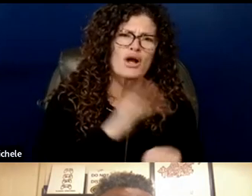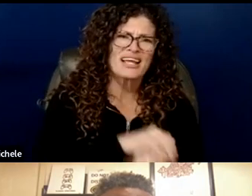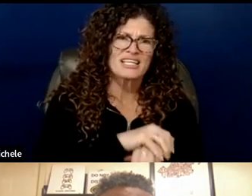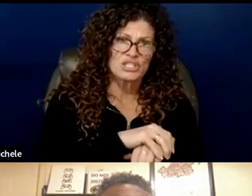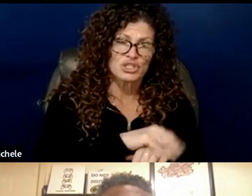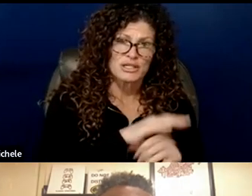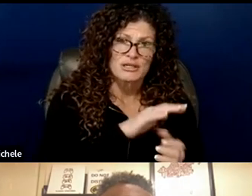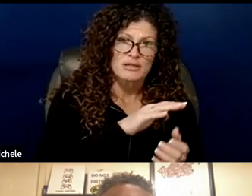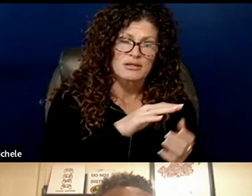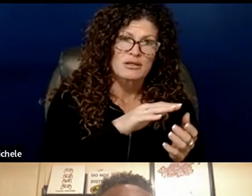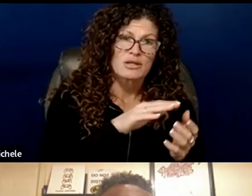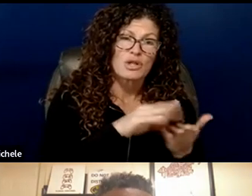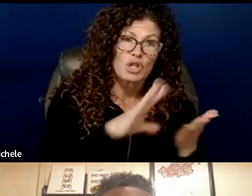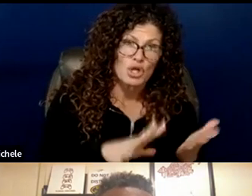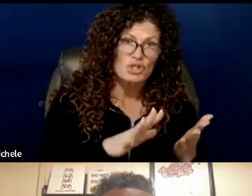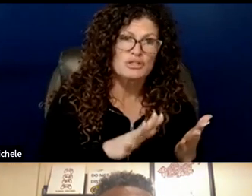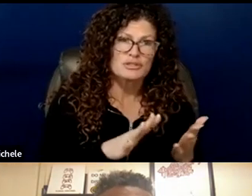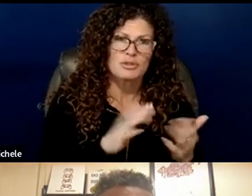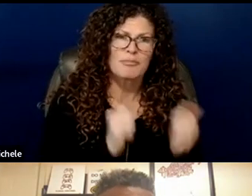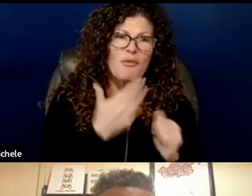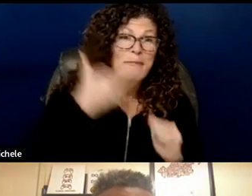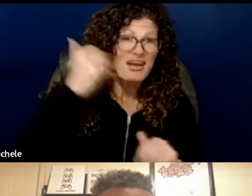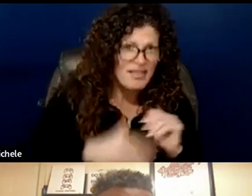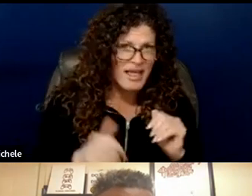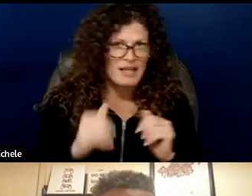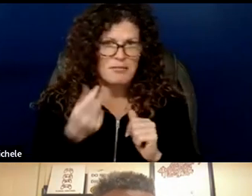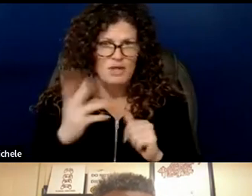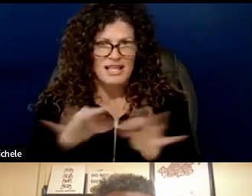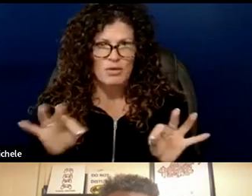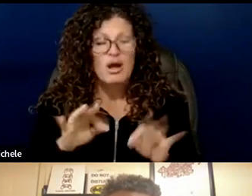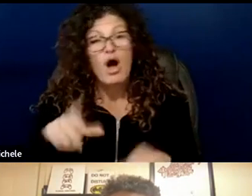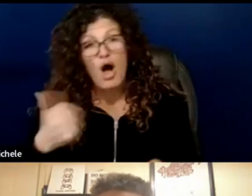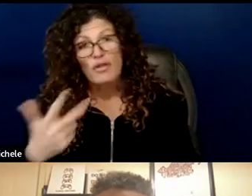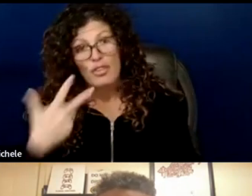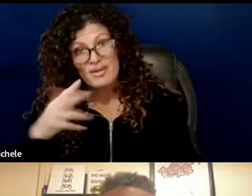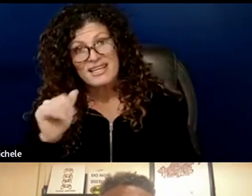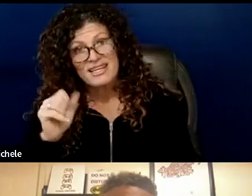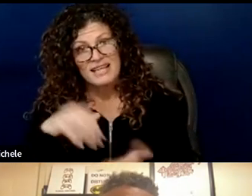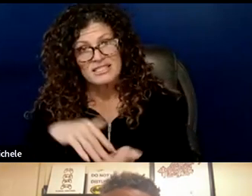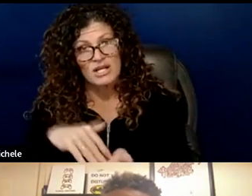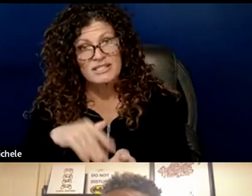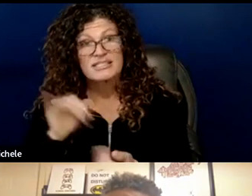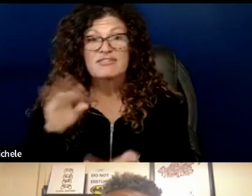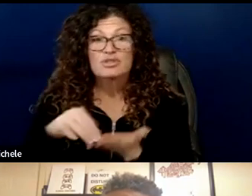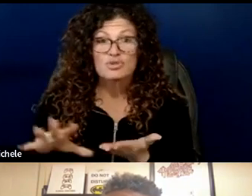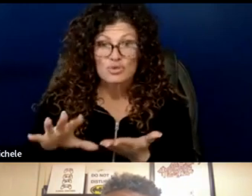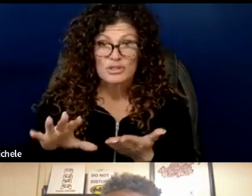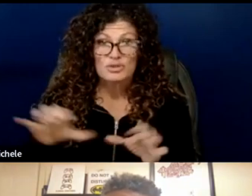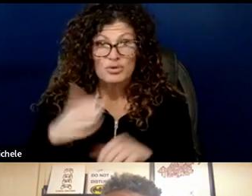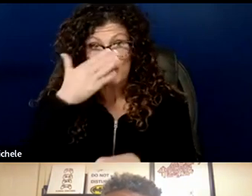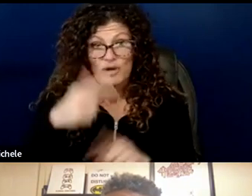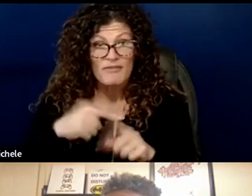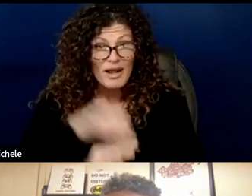native english speakers in another through case studies we found that in schools doing well by english learners teachers